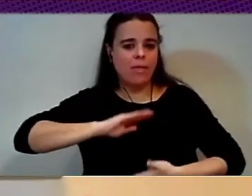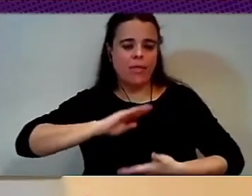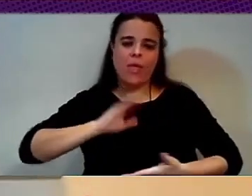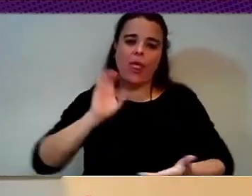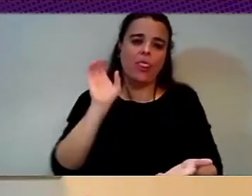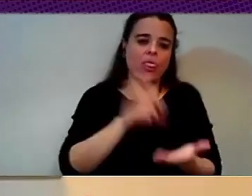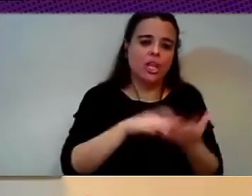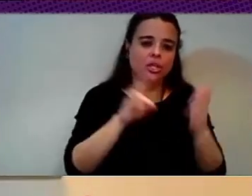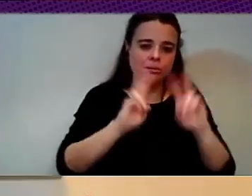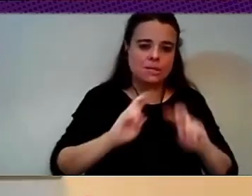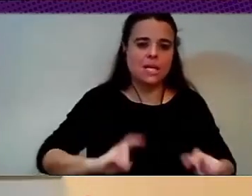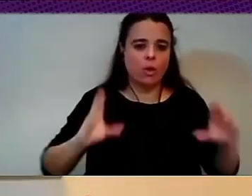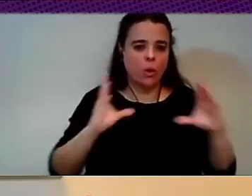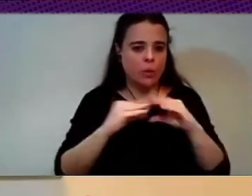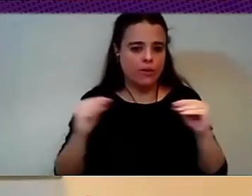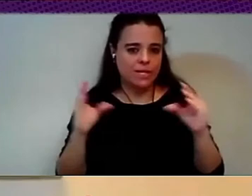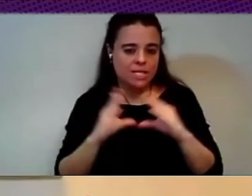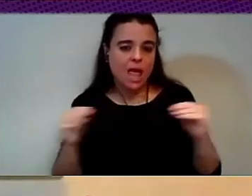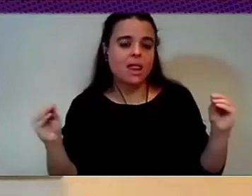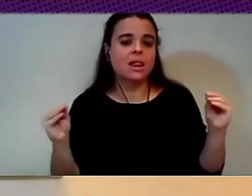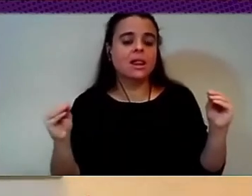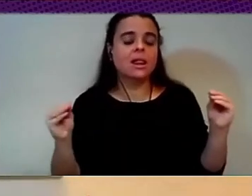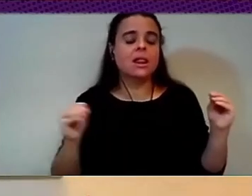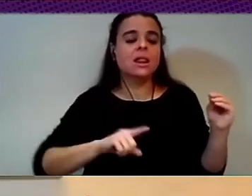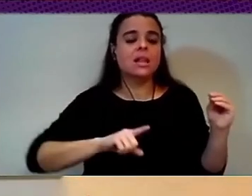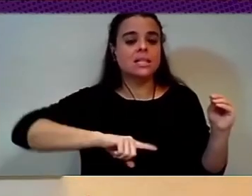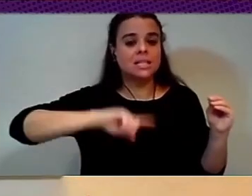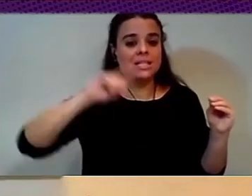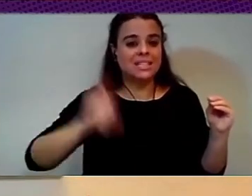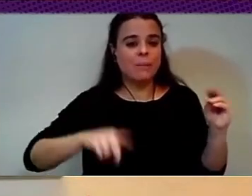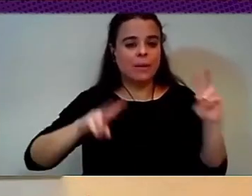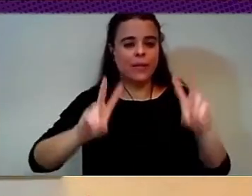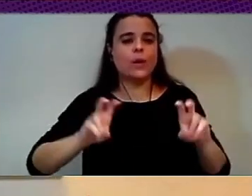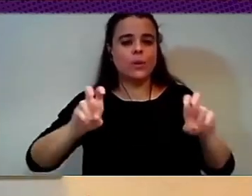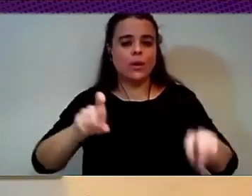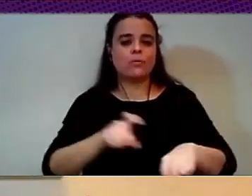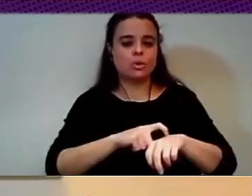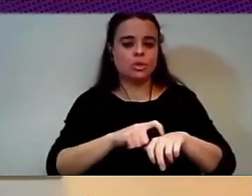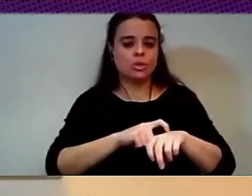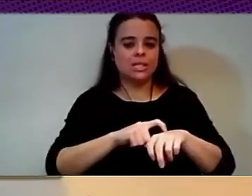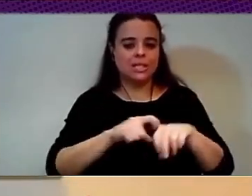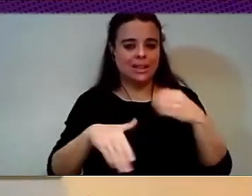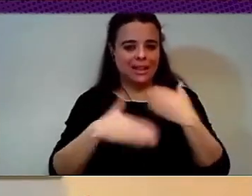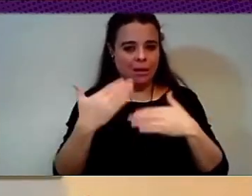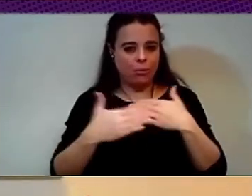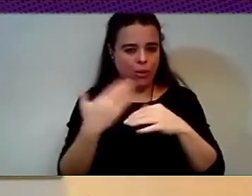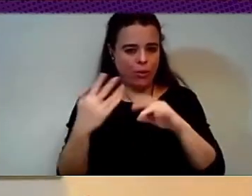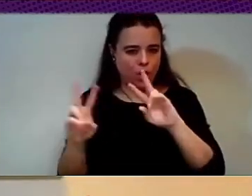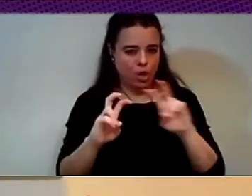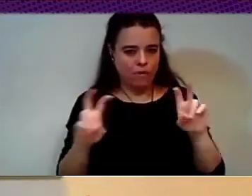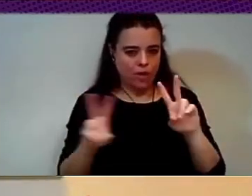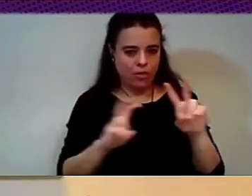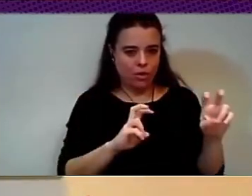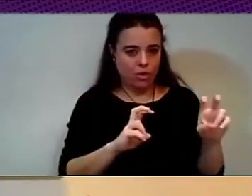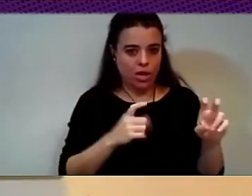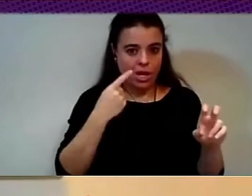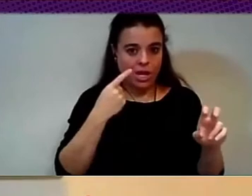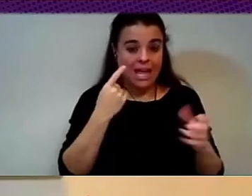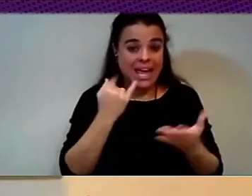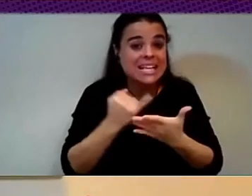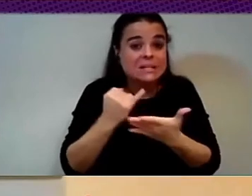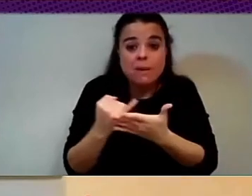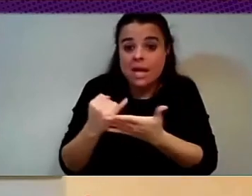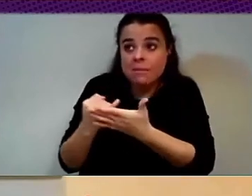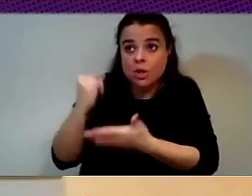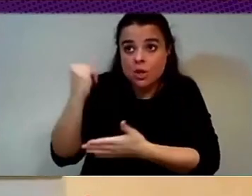the new kind of innovation. Like really, I mean, also, you know, the kind of experiments that are out there. You need to also look